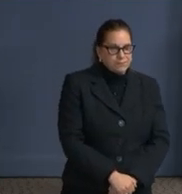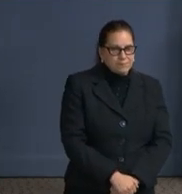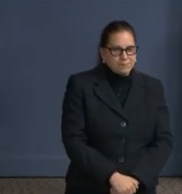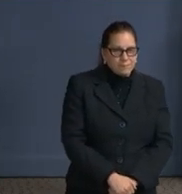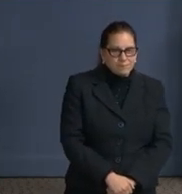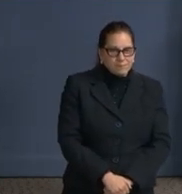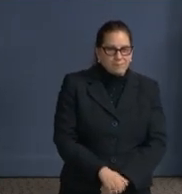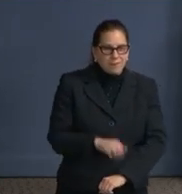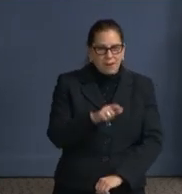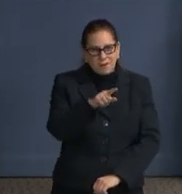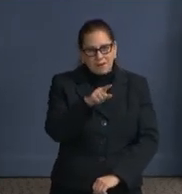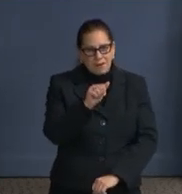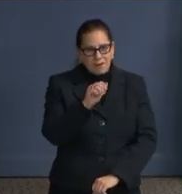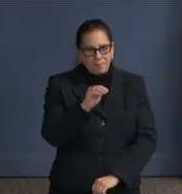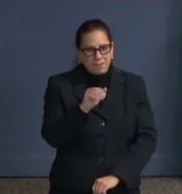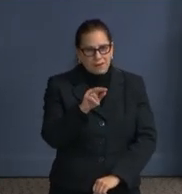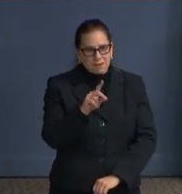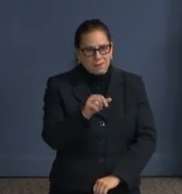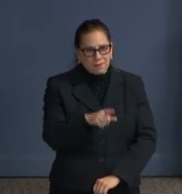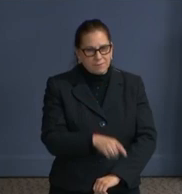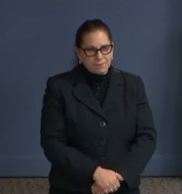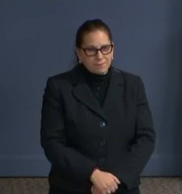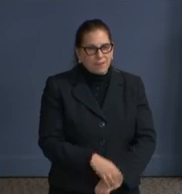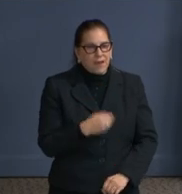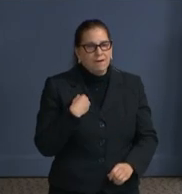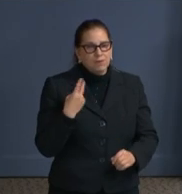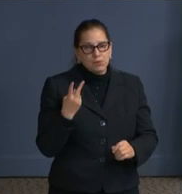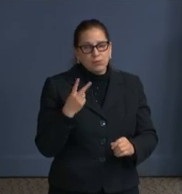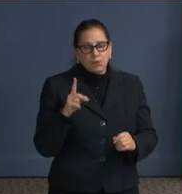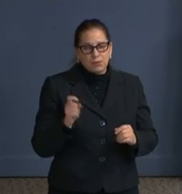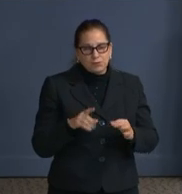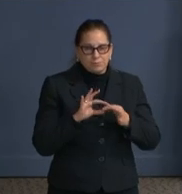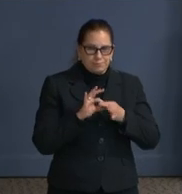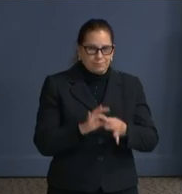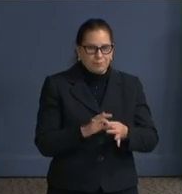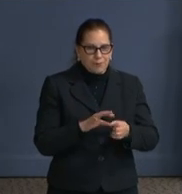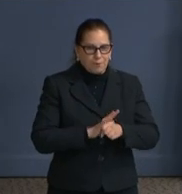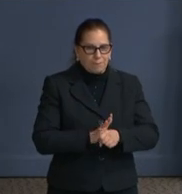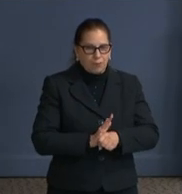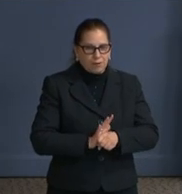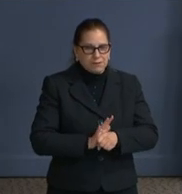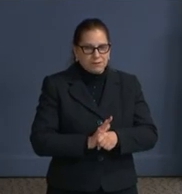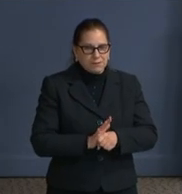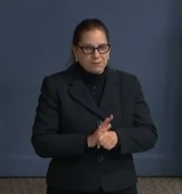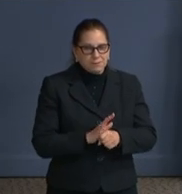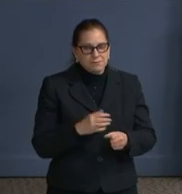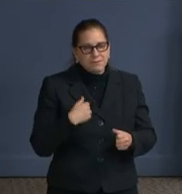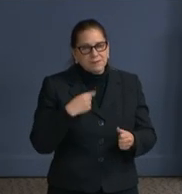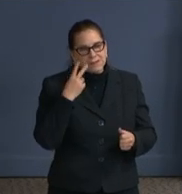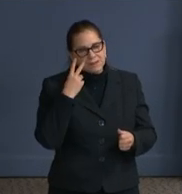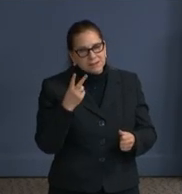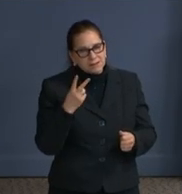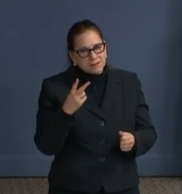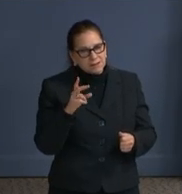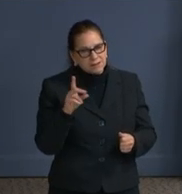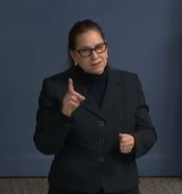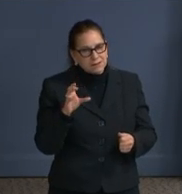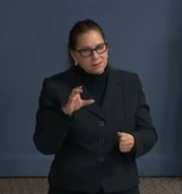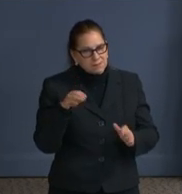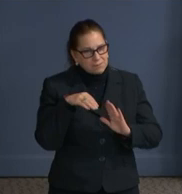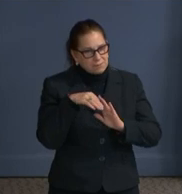Amanda. All right. Two COVID questions. So it appears the district is seeing a sharp, deep decline in cases,